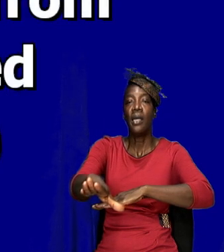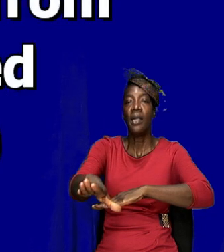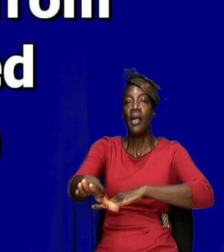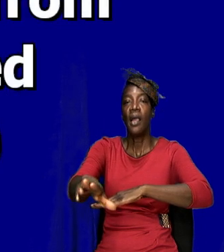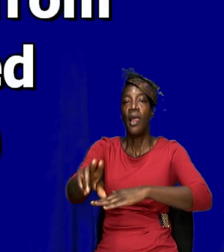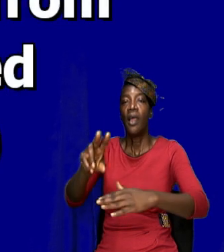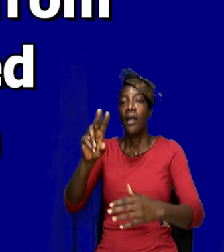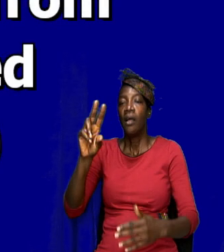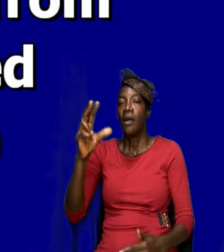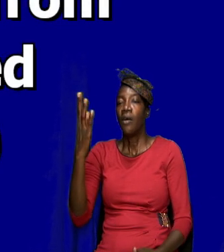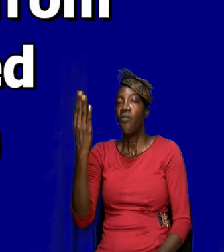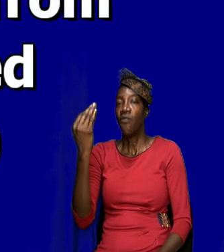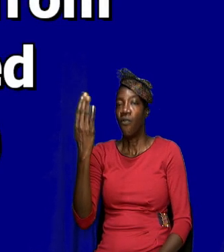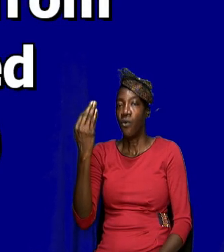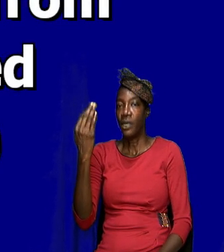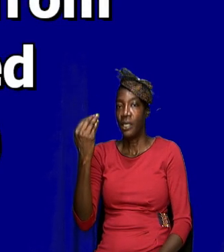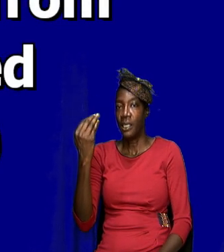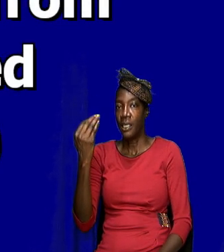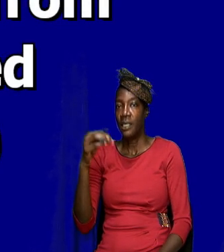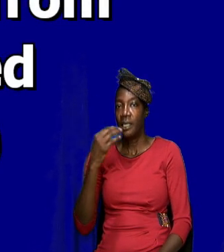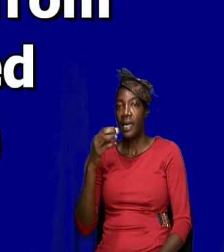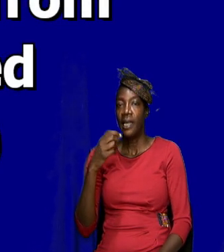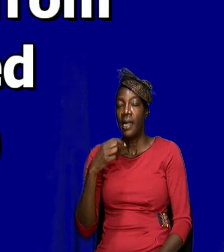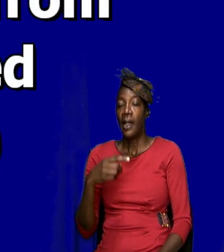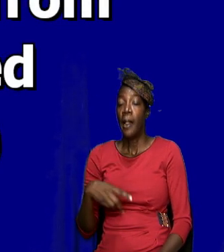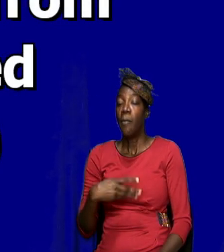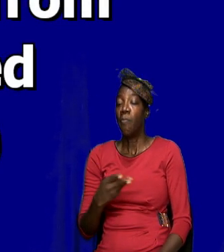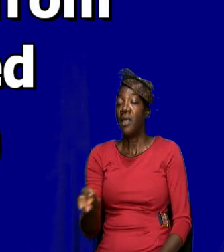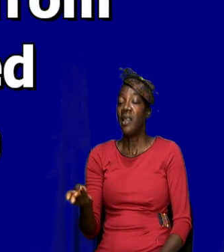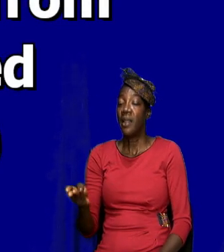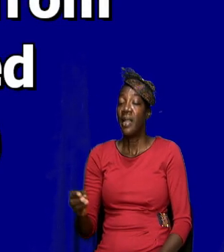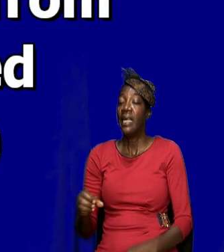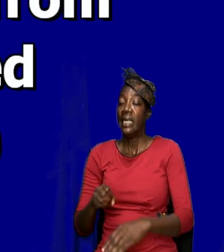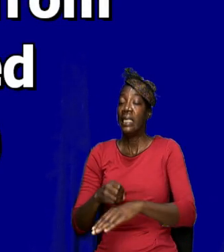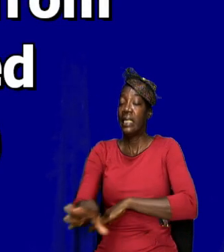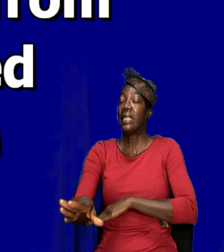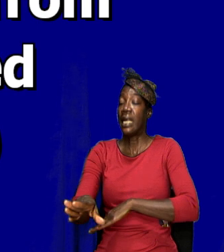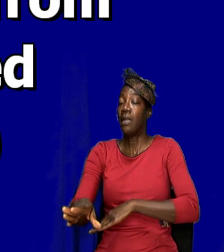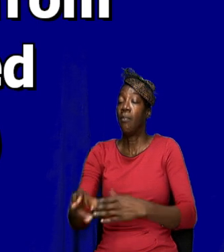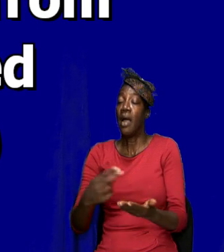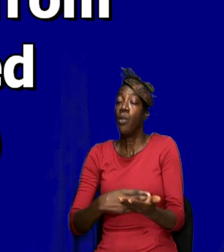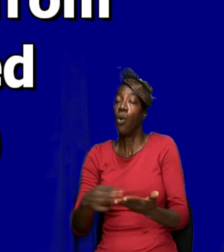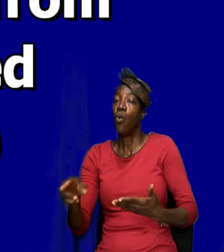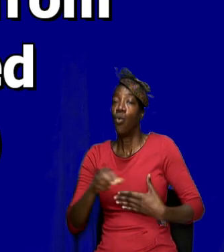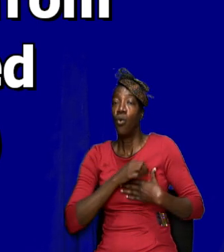14 says, and so being sent forth by the Holy Ghost,